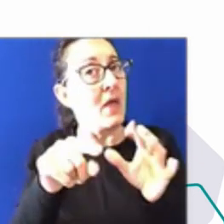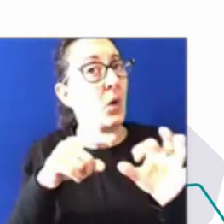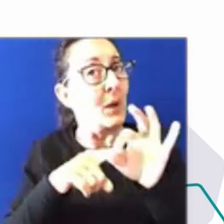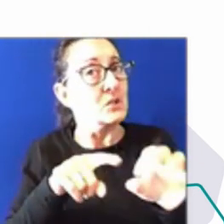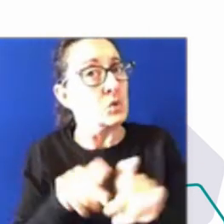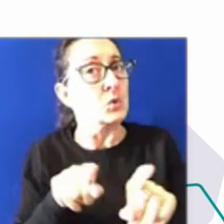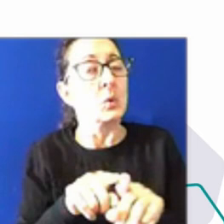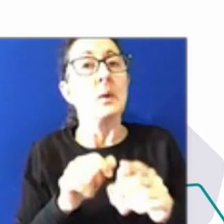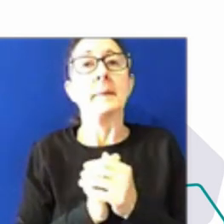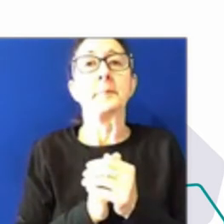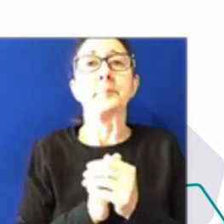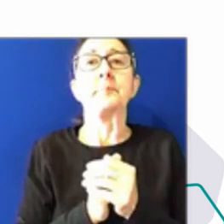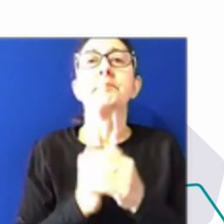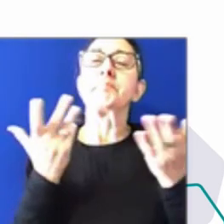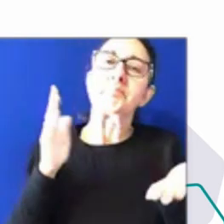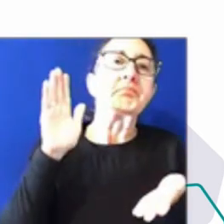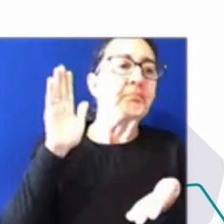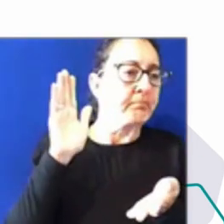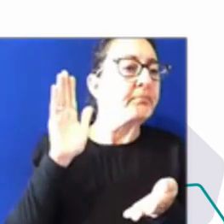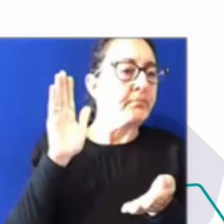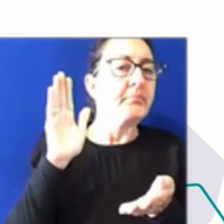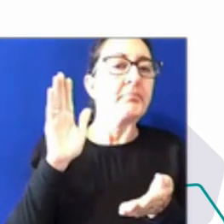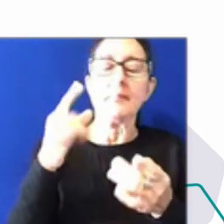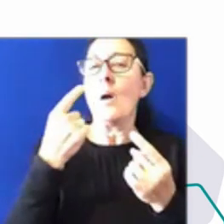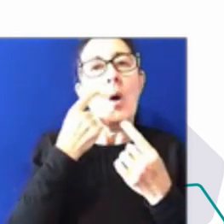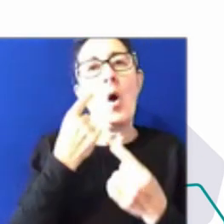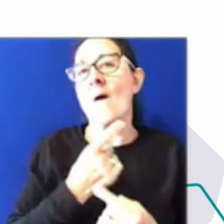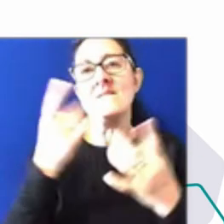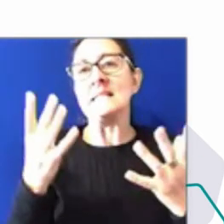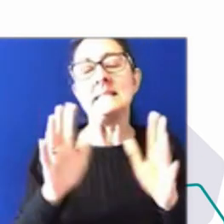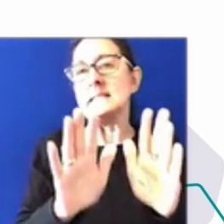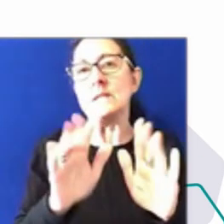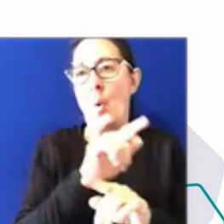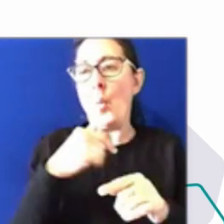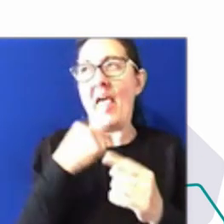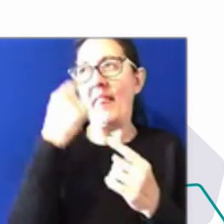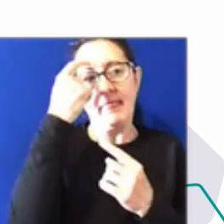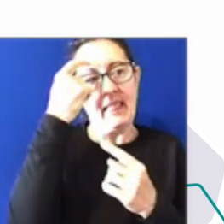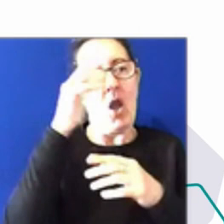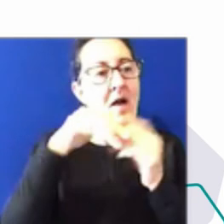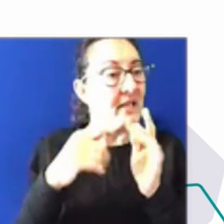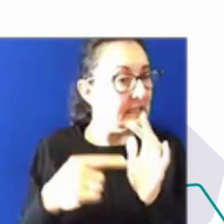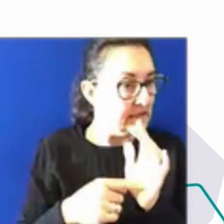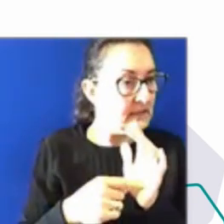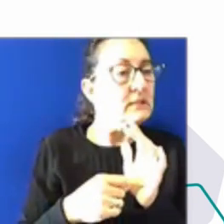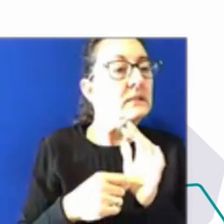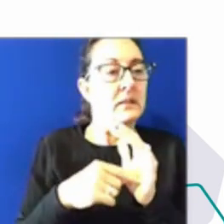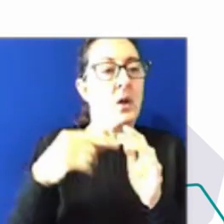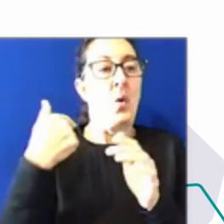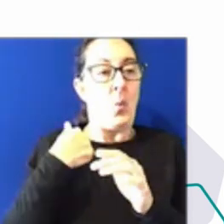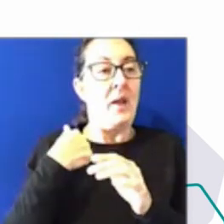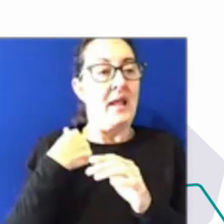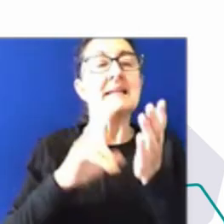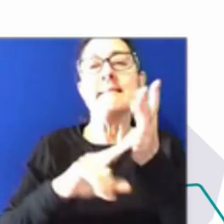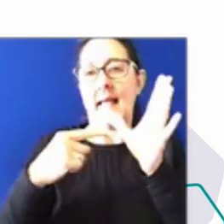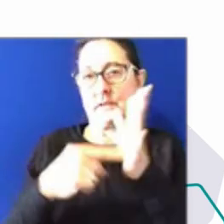Look, it's an obvious thing that we're all thinking about and reflecting on as we hear the coverage of the commission